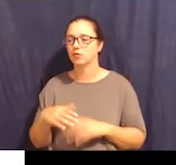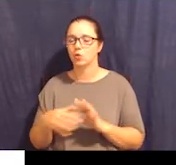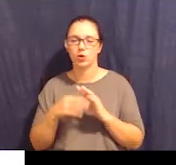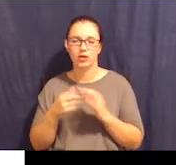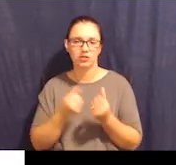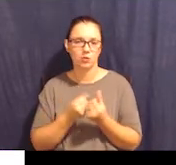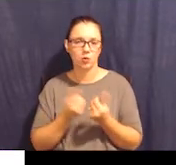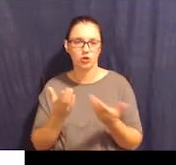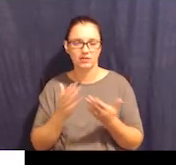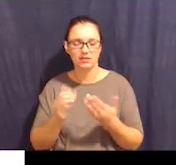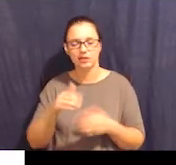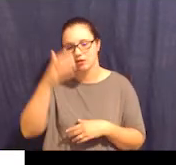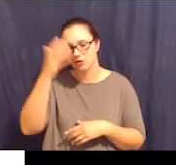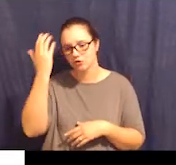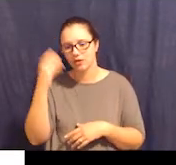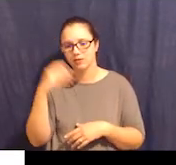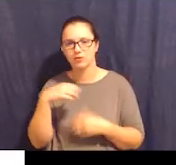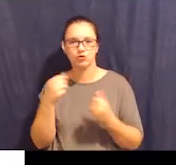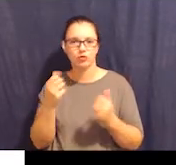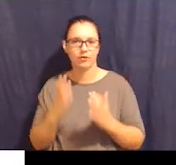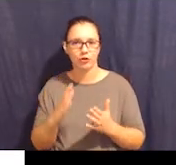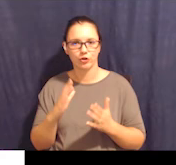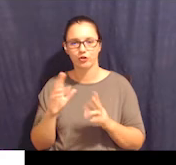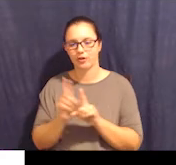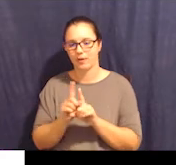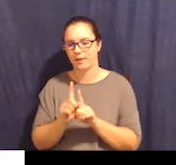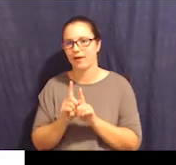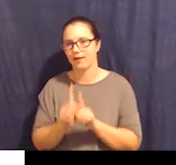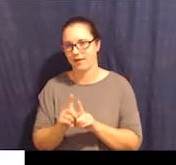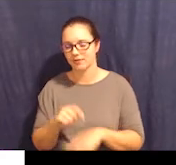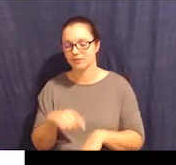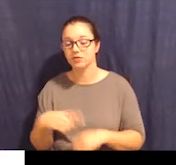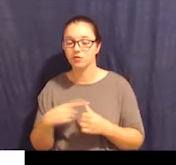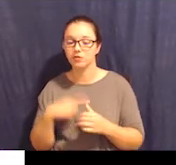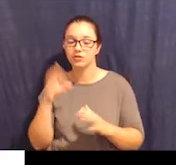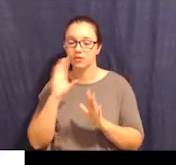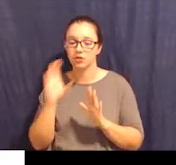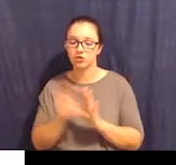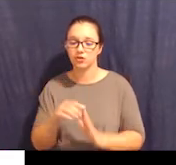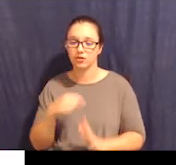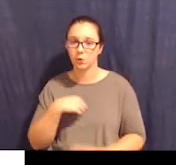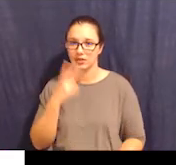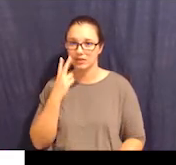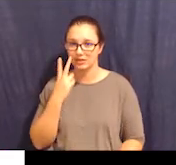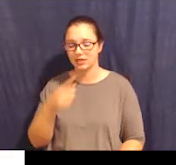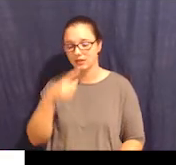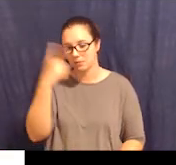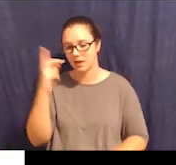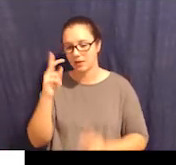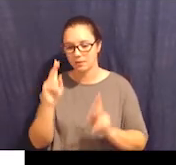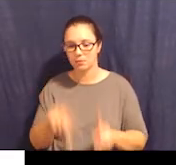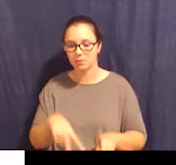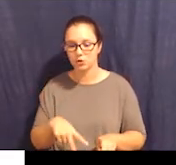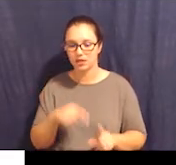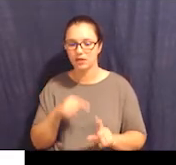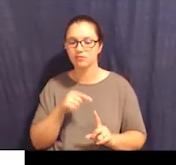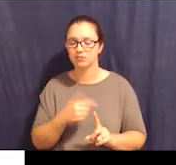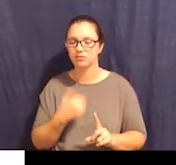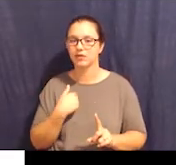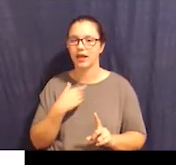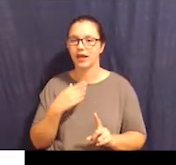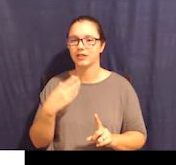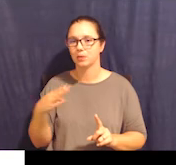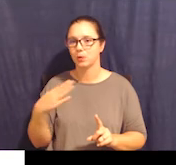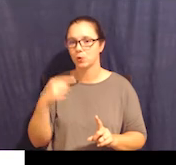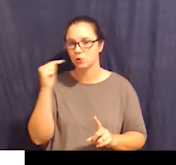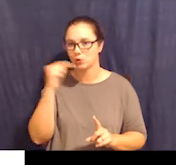And the first picture that we see is of a black person who has a blue toothbrush and they're smiling. I guess they're not smiling. They